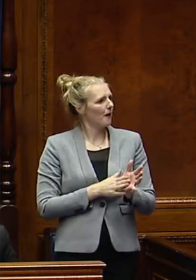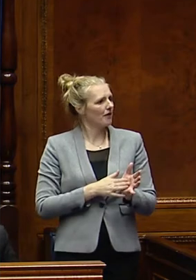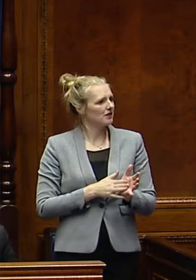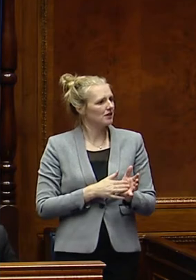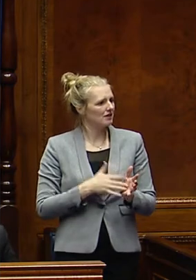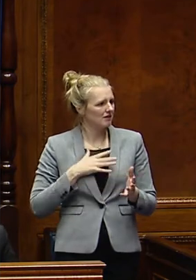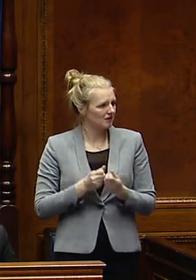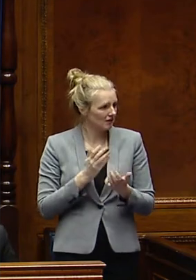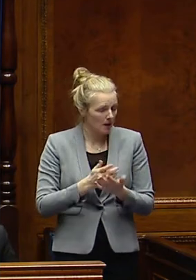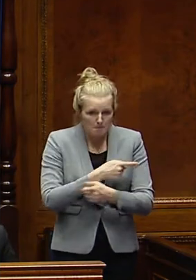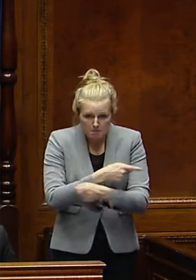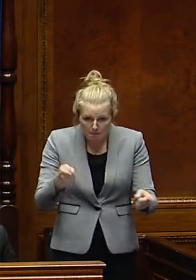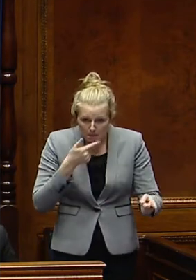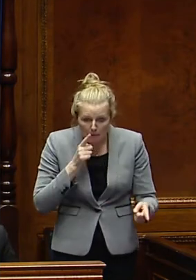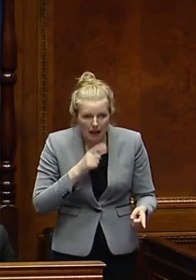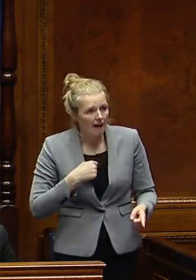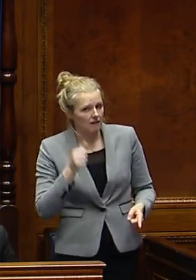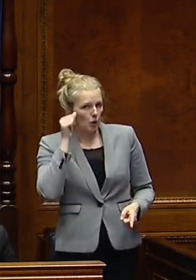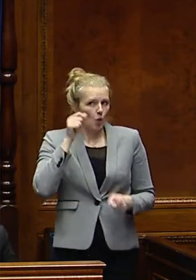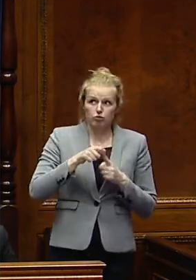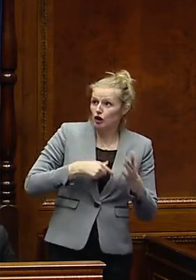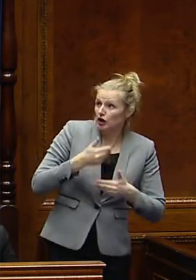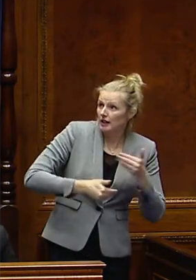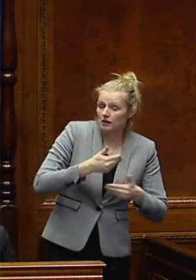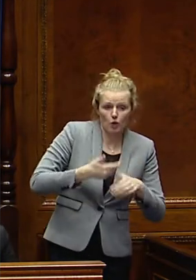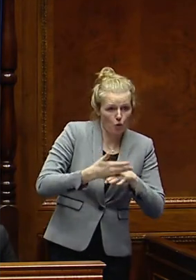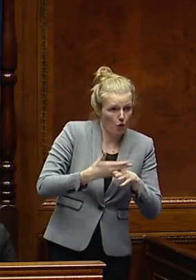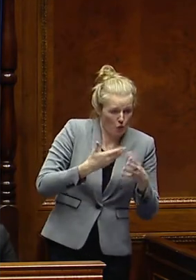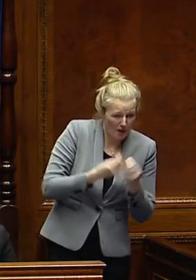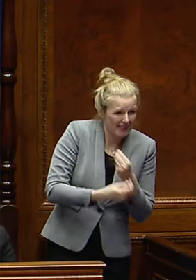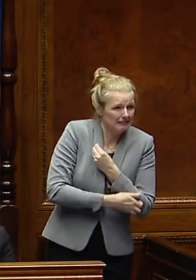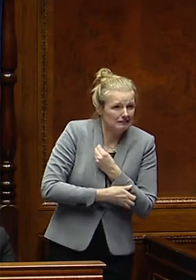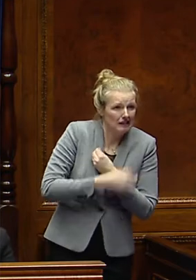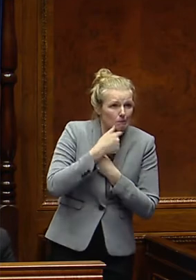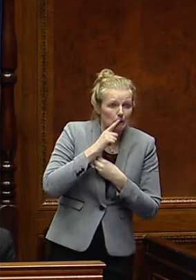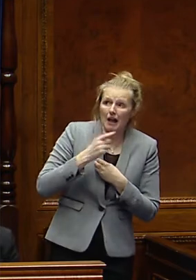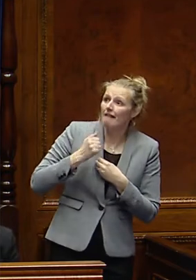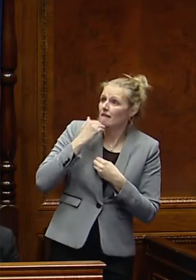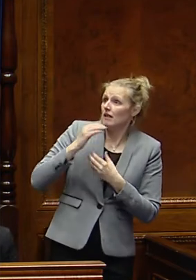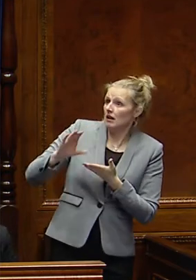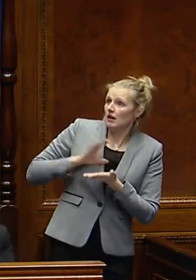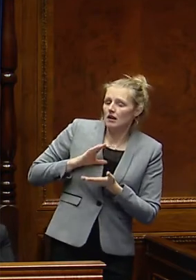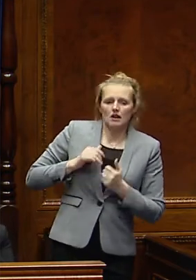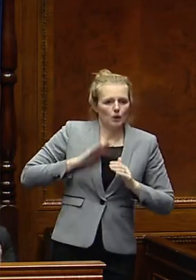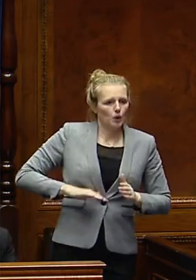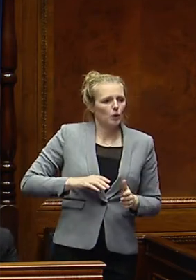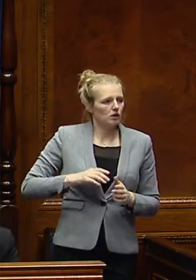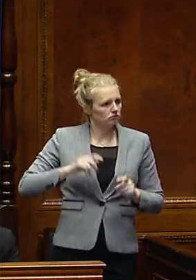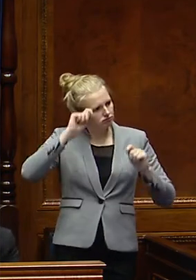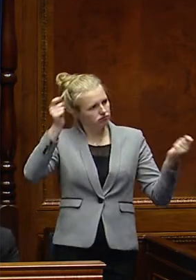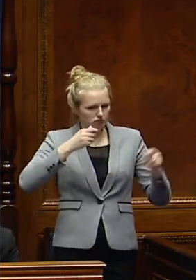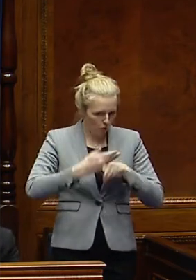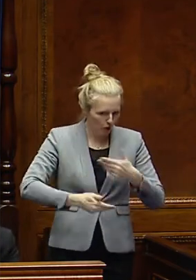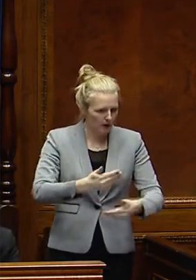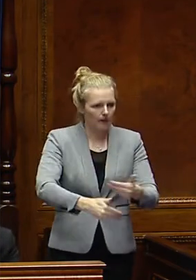of certainty and assurance to those projects that are working at the coalface. I will be looking at that seriously in the time ahead, but